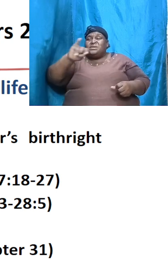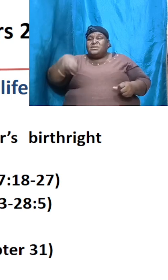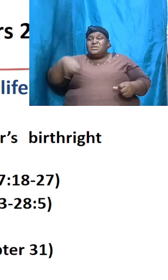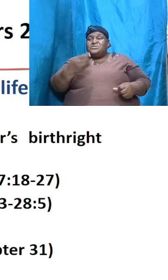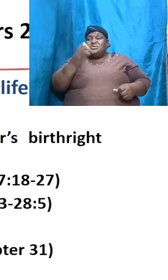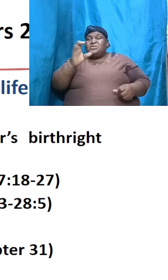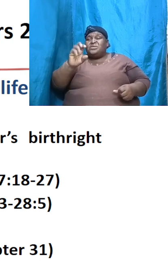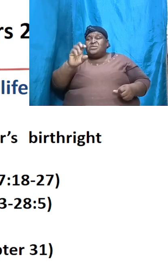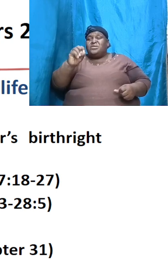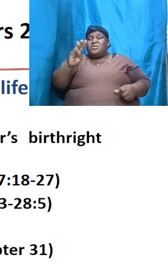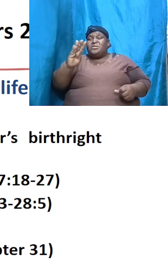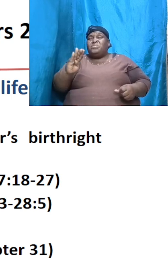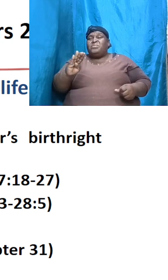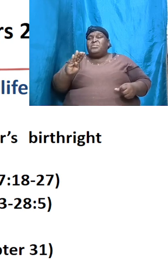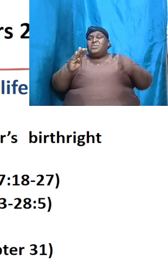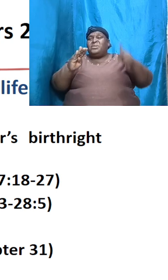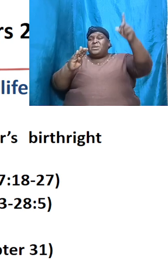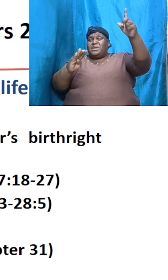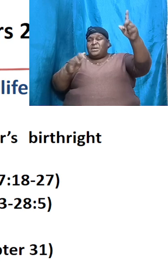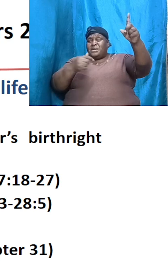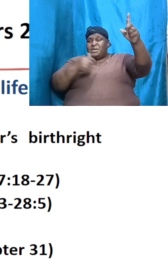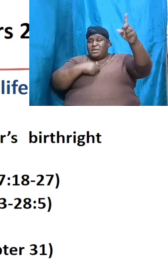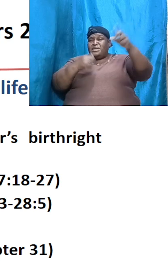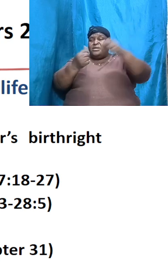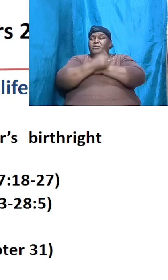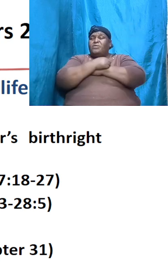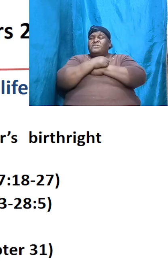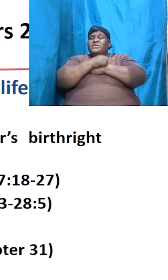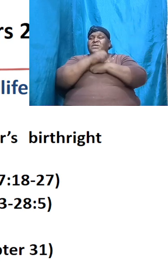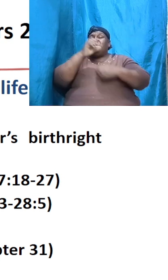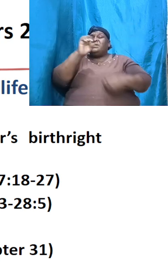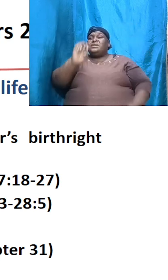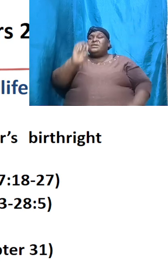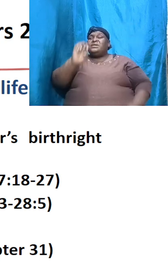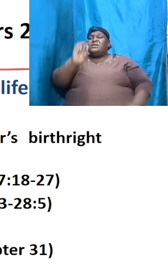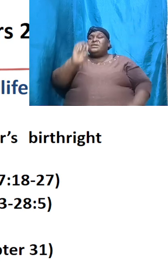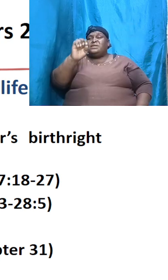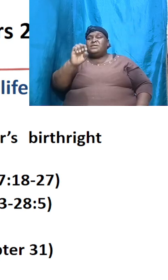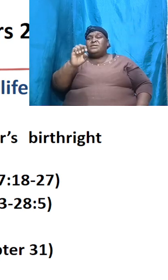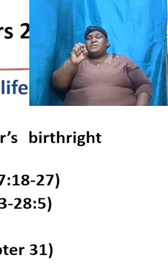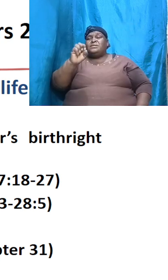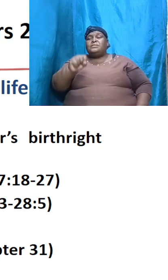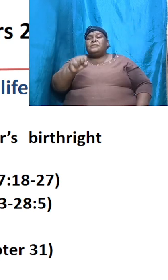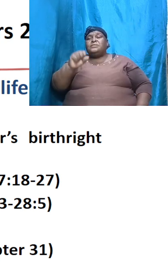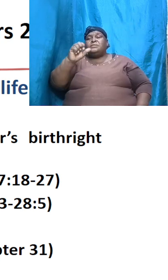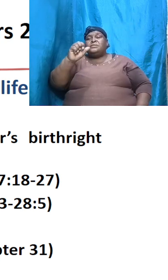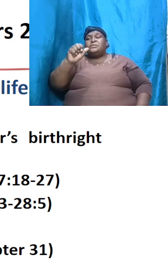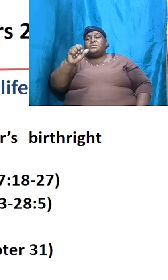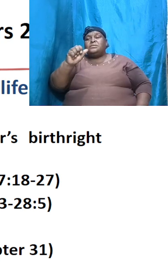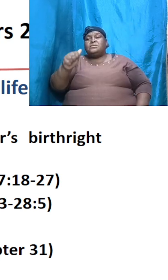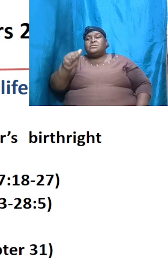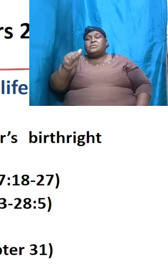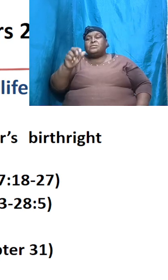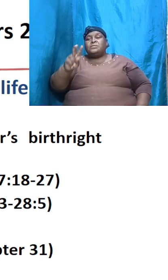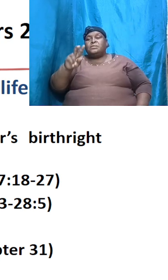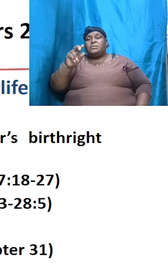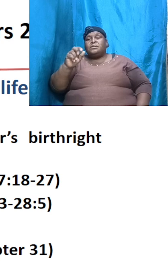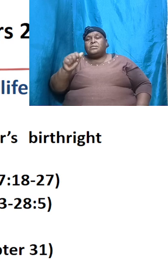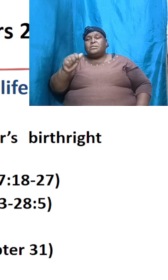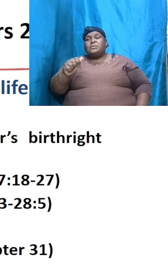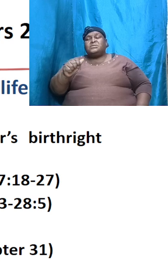have loved Esau I hated the man just aspire even in his state of